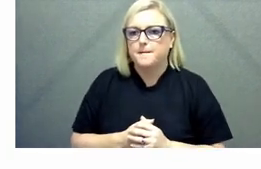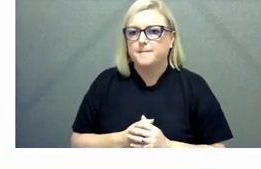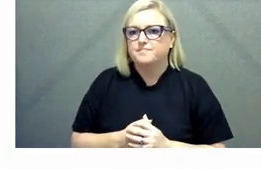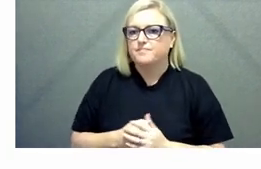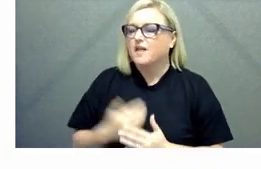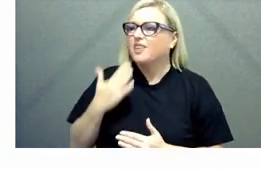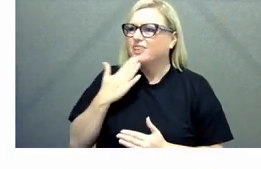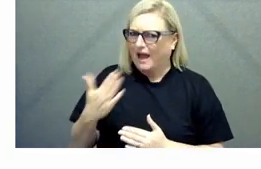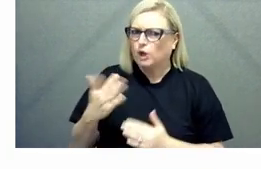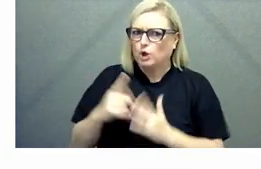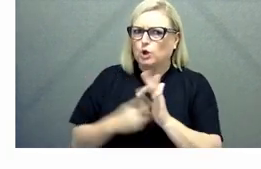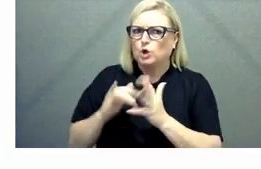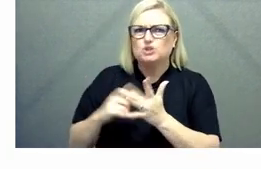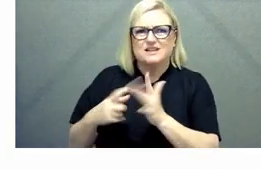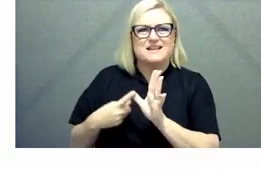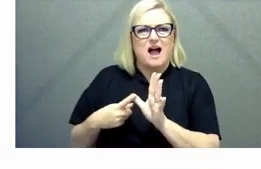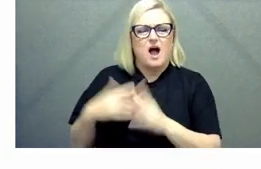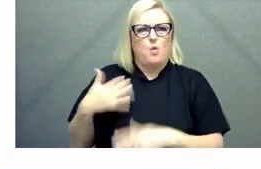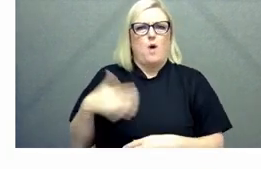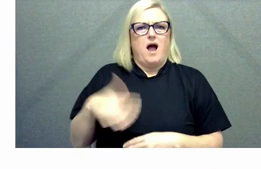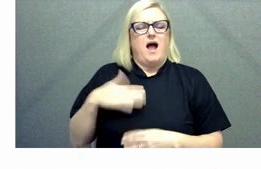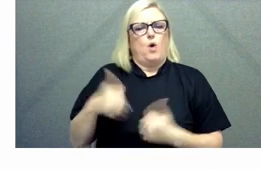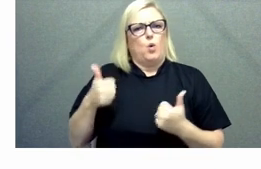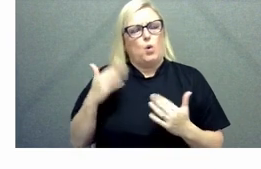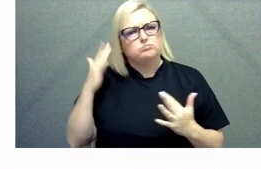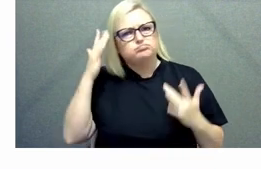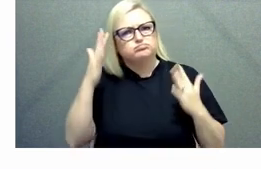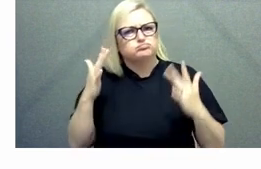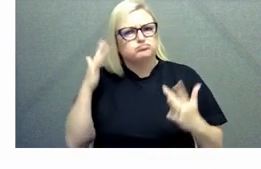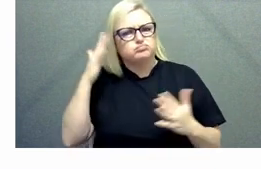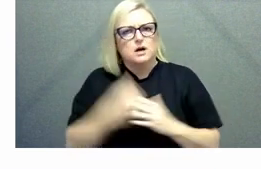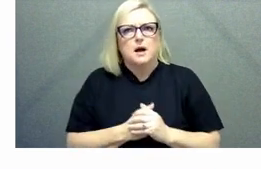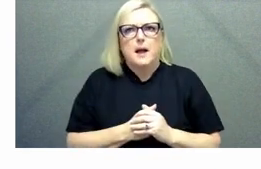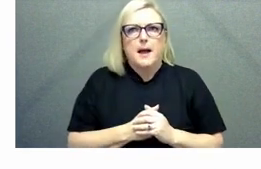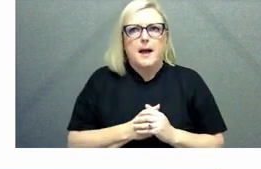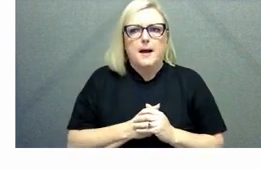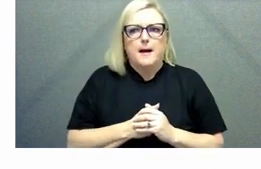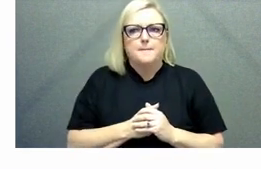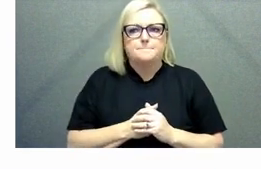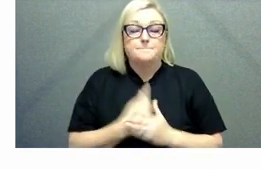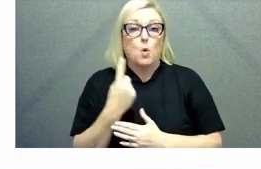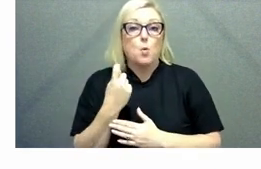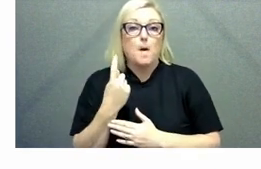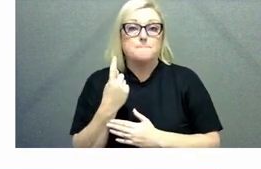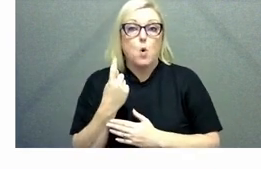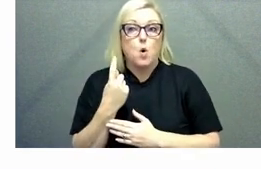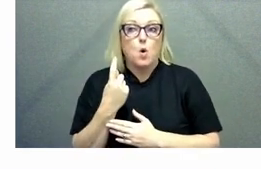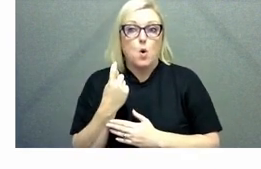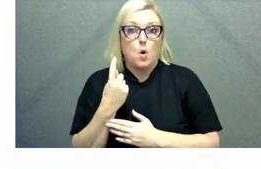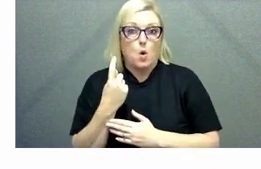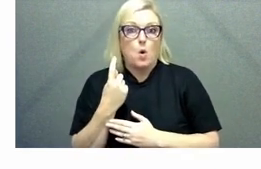reflections um certainly one of the other simple things that that we're trying to do in my team